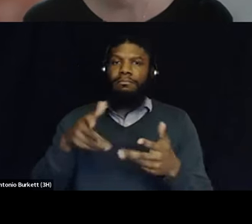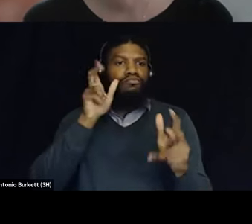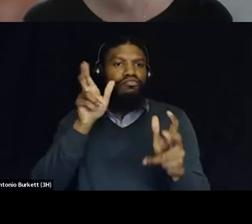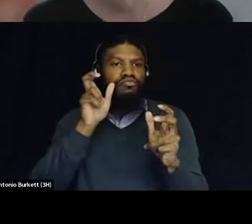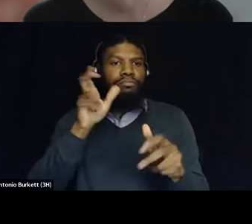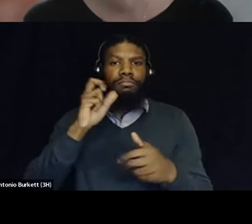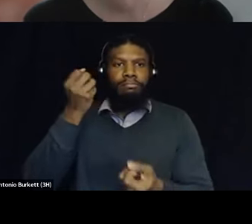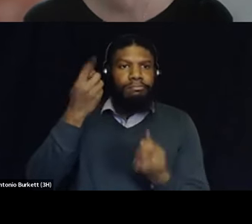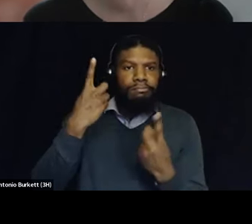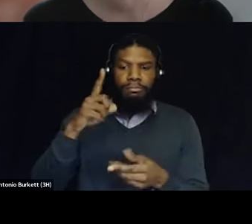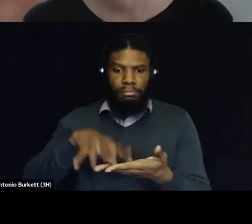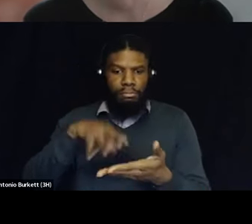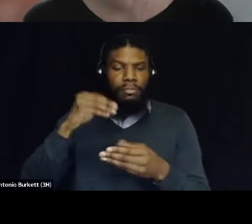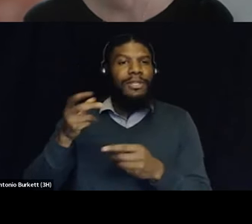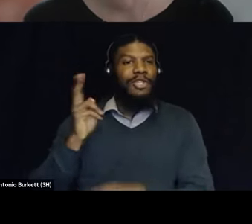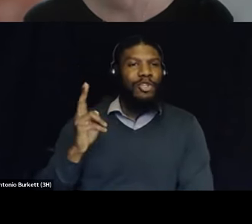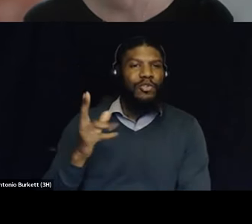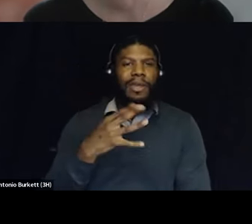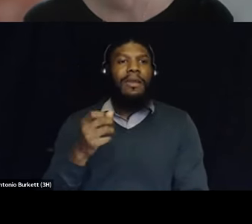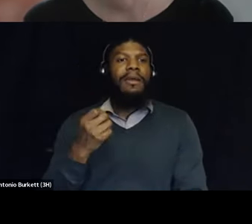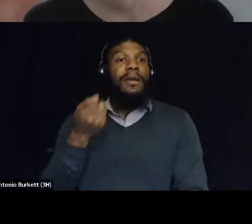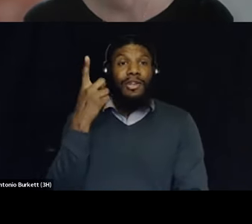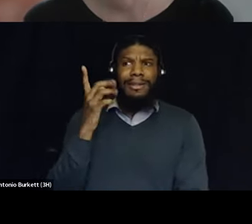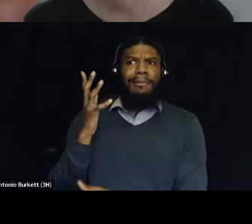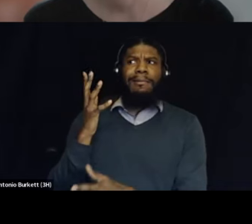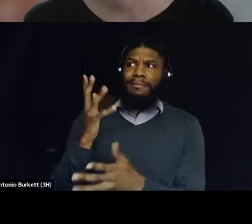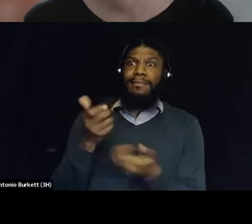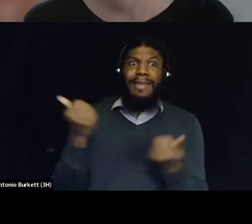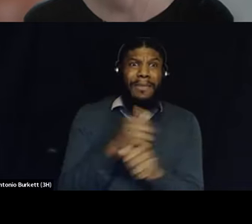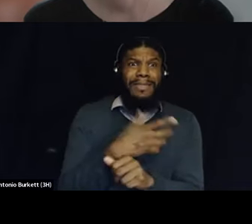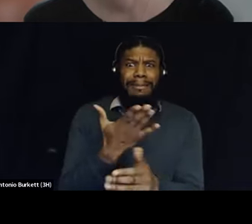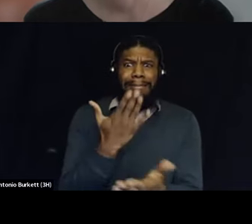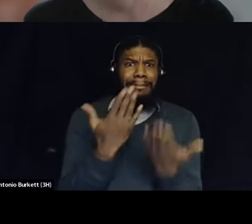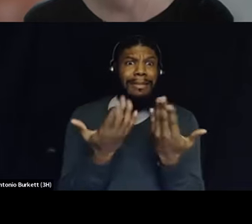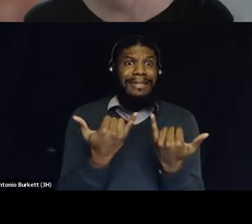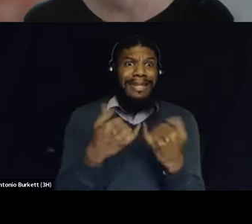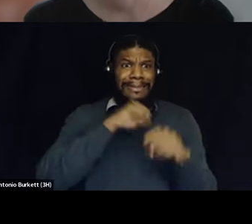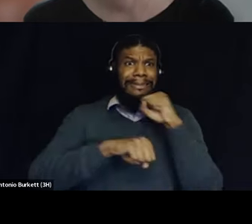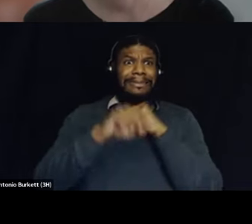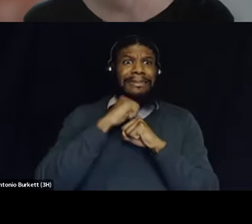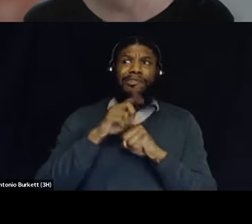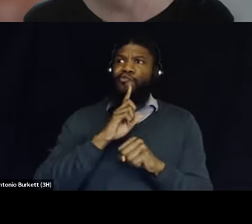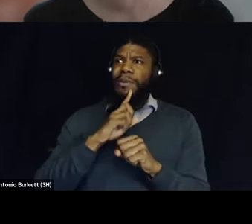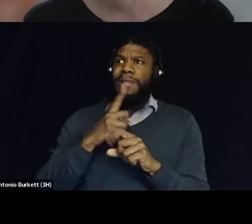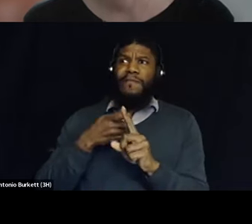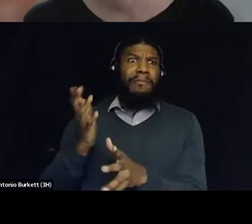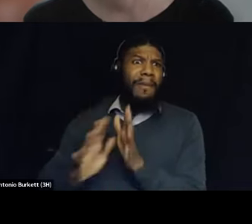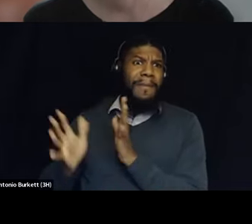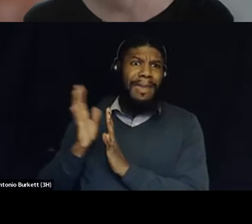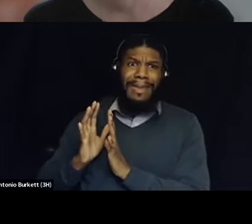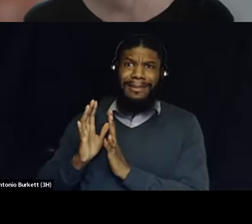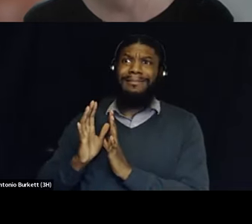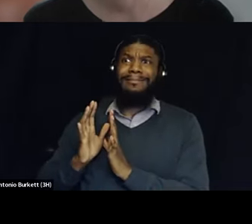genesis of a lot of what we're dealing with today and and it typically always